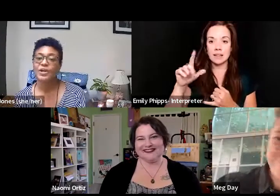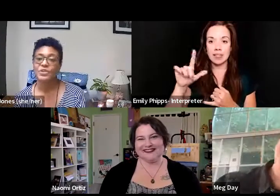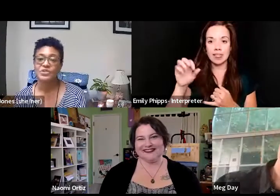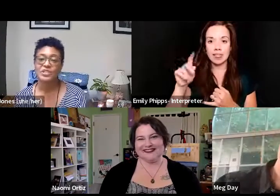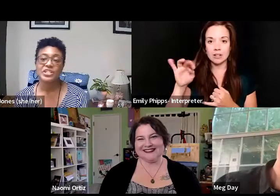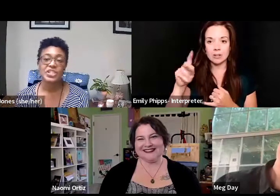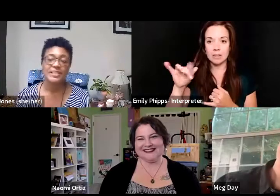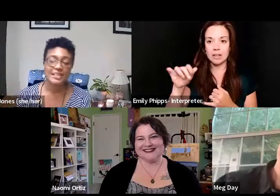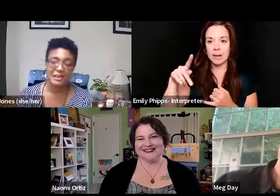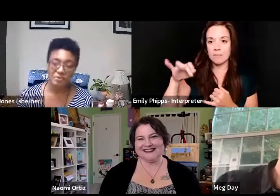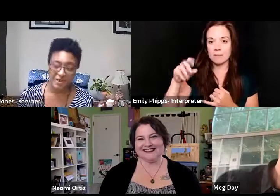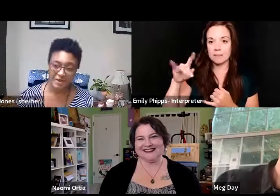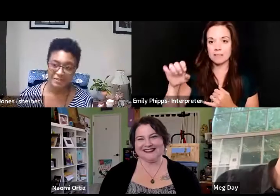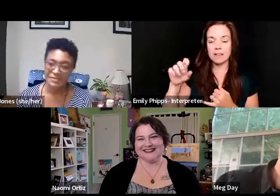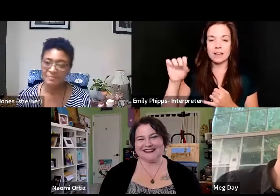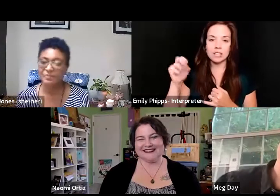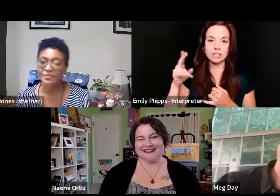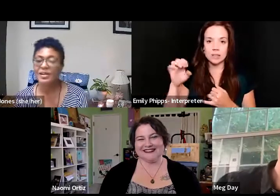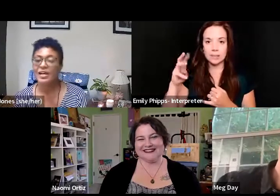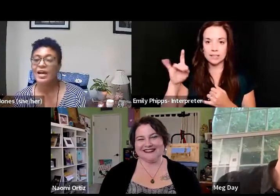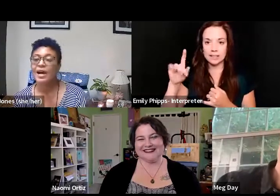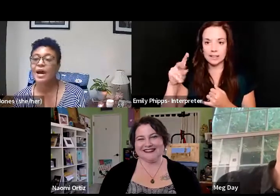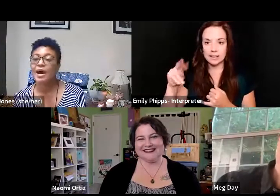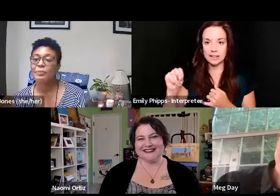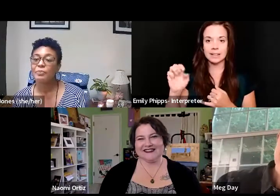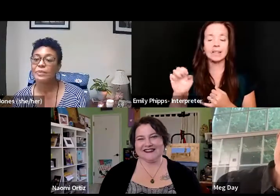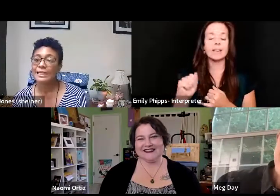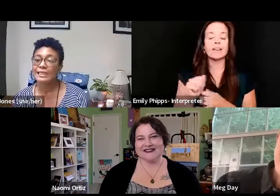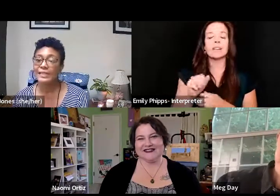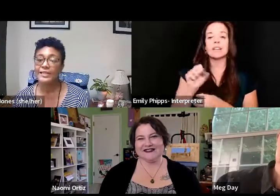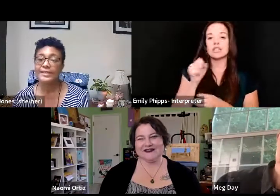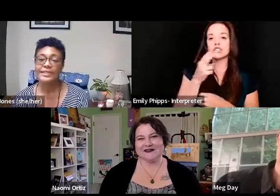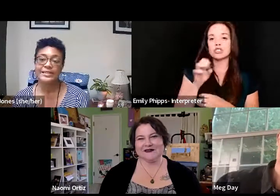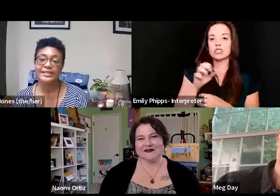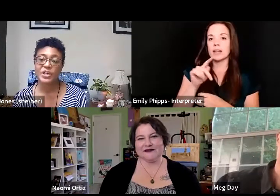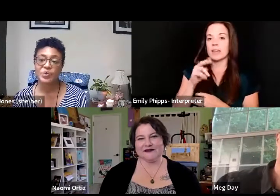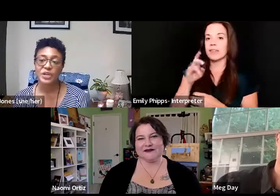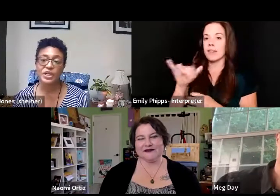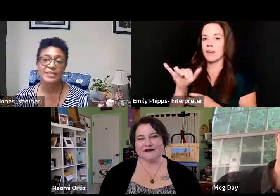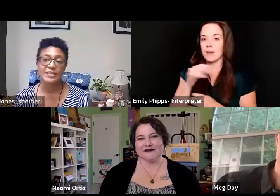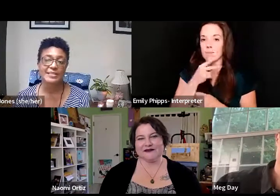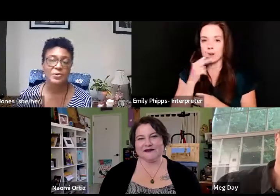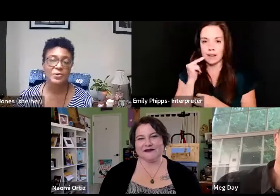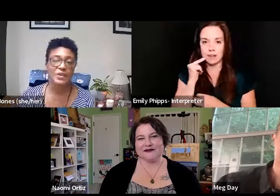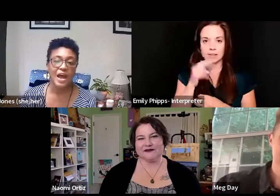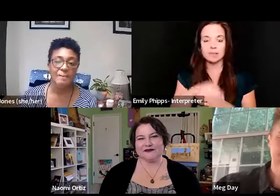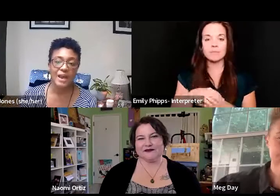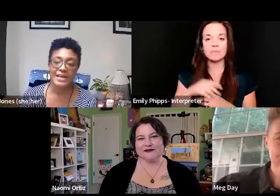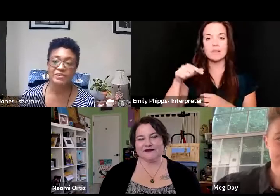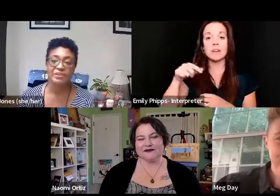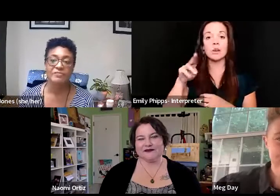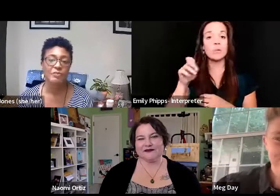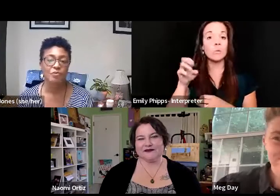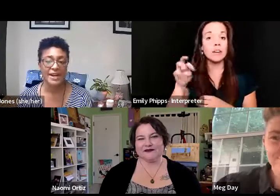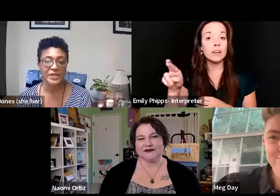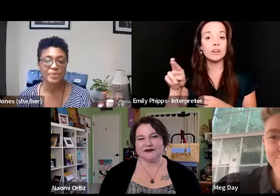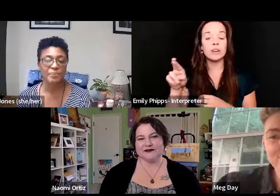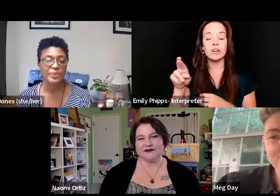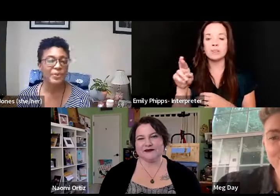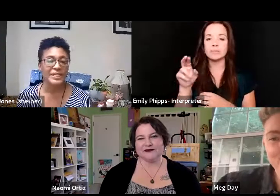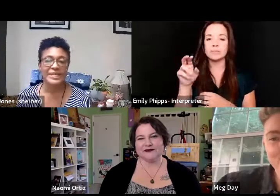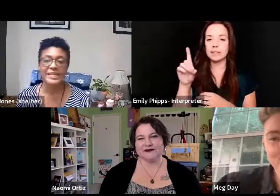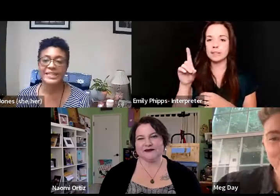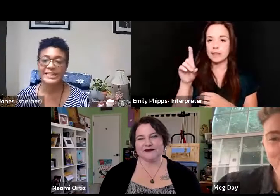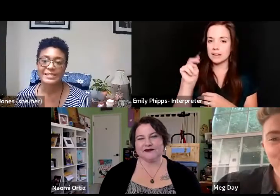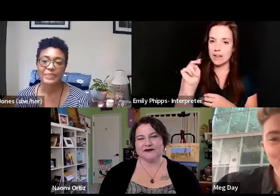who uses she, they pronouns. Leah is a queer, disabled, non-binary, femme writer,